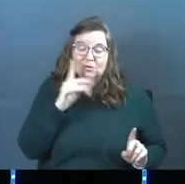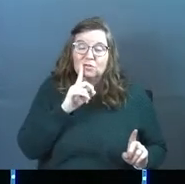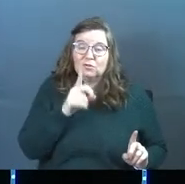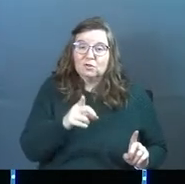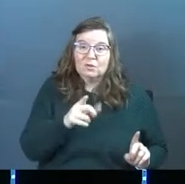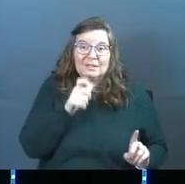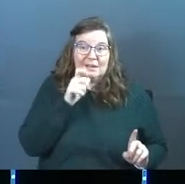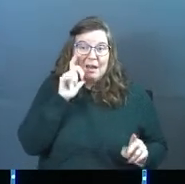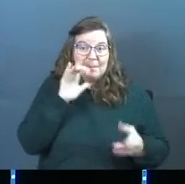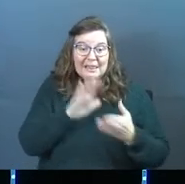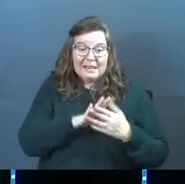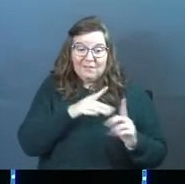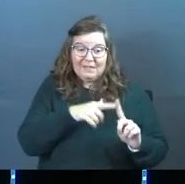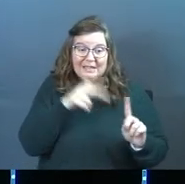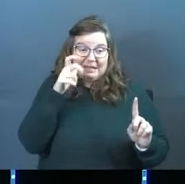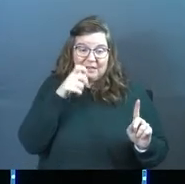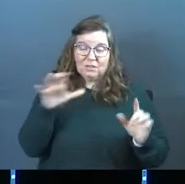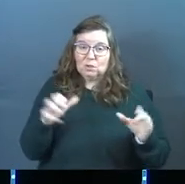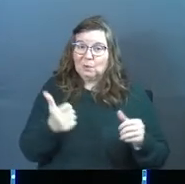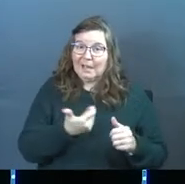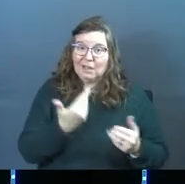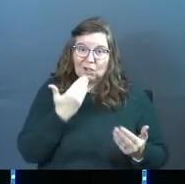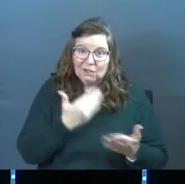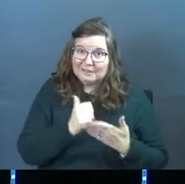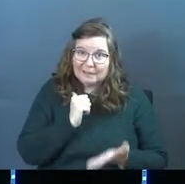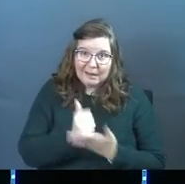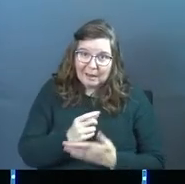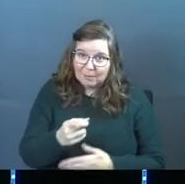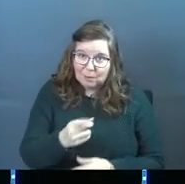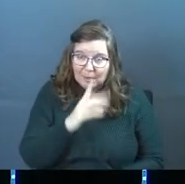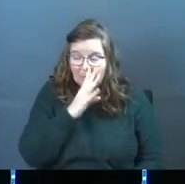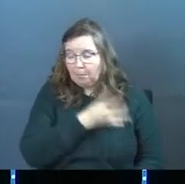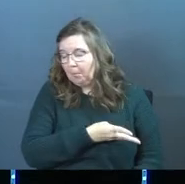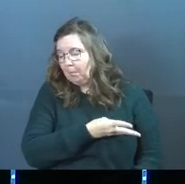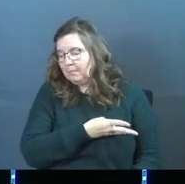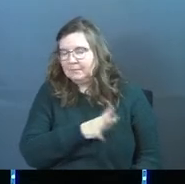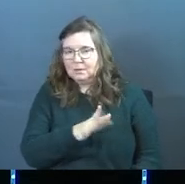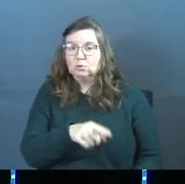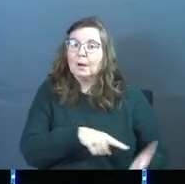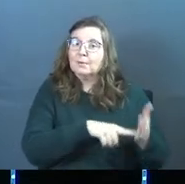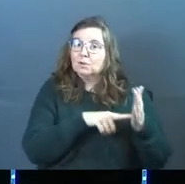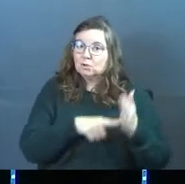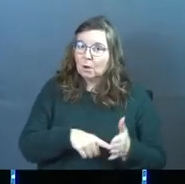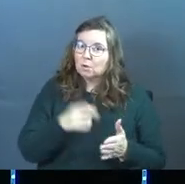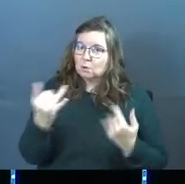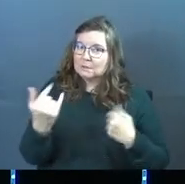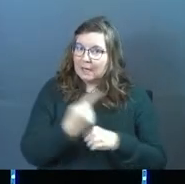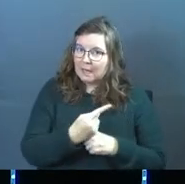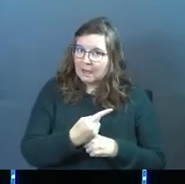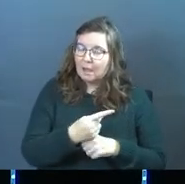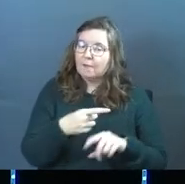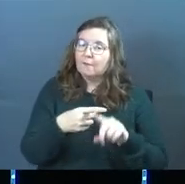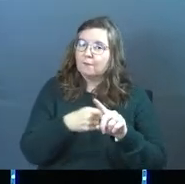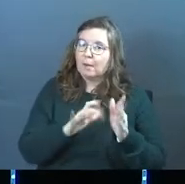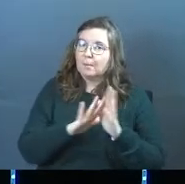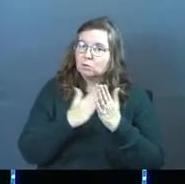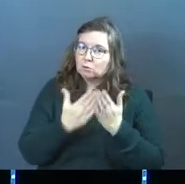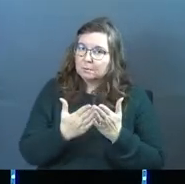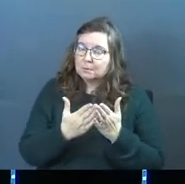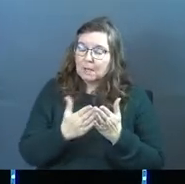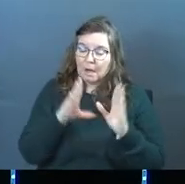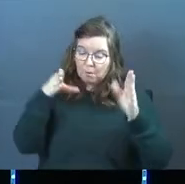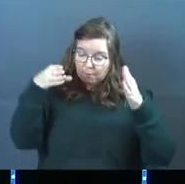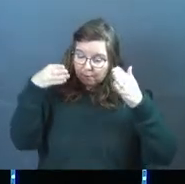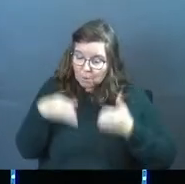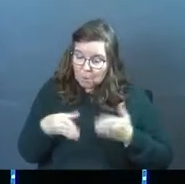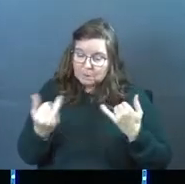you're not believing in him is doing you any good. So I'm going try and show that to you today from the scripture. And what I want